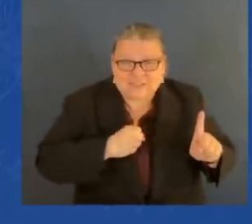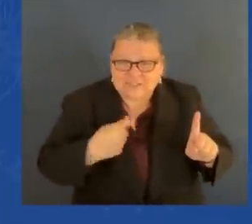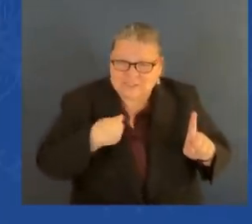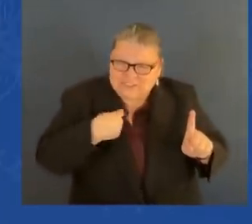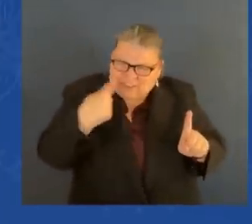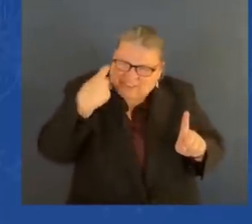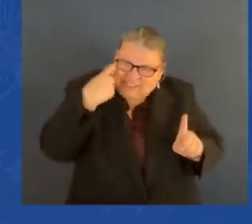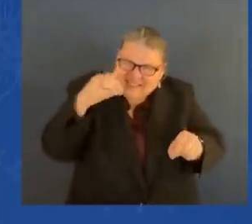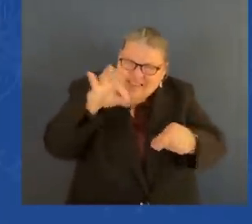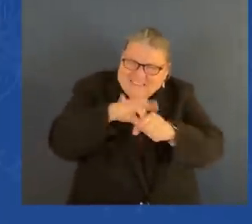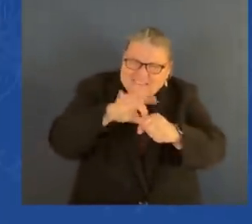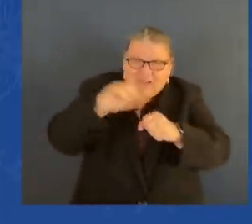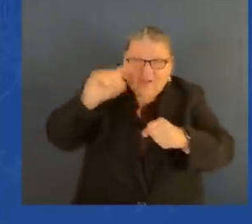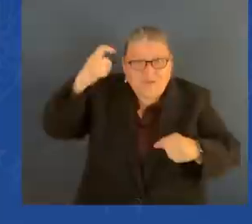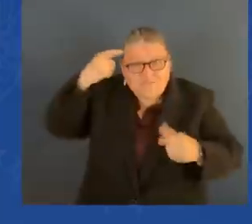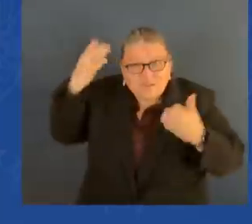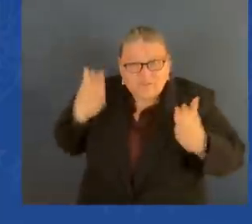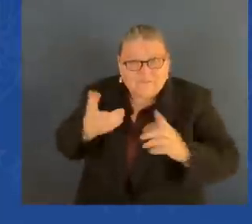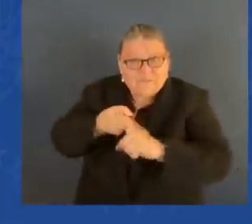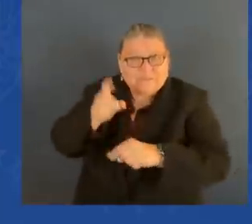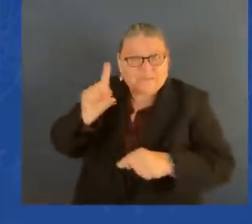talking to him about who we'd appoint.